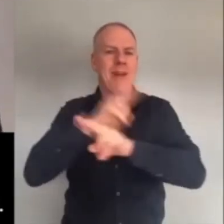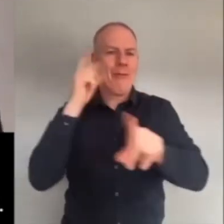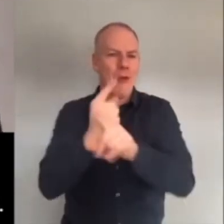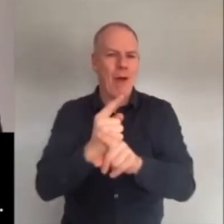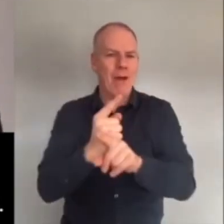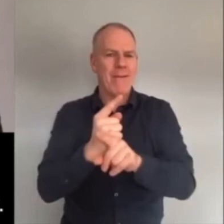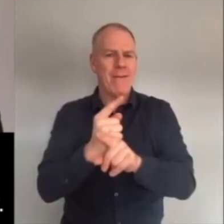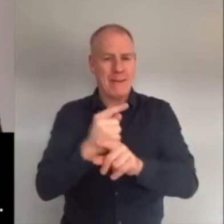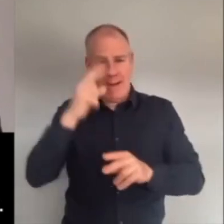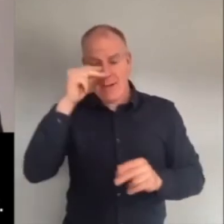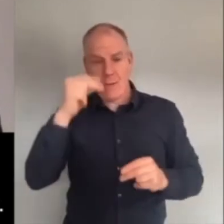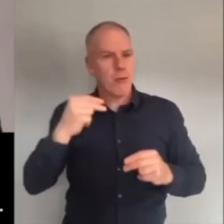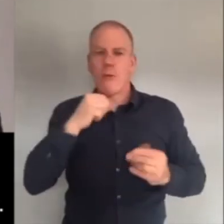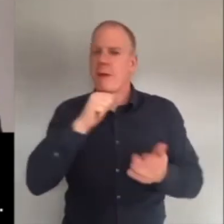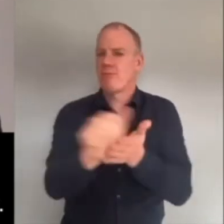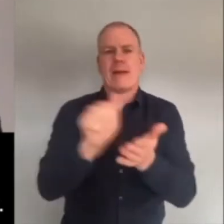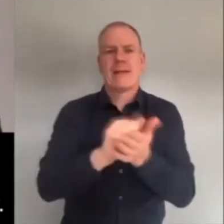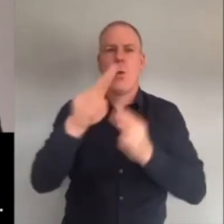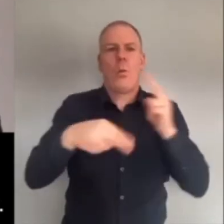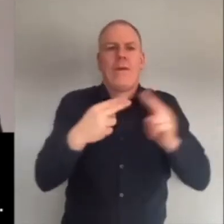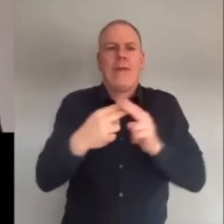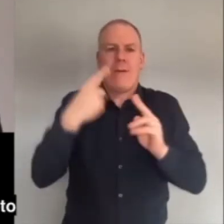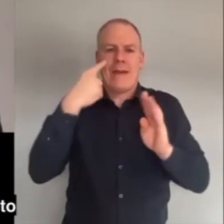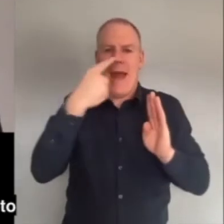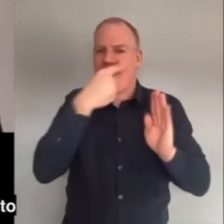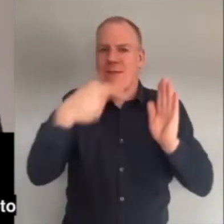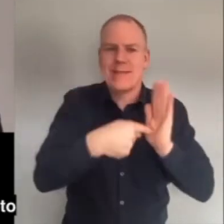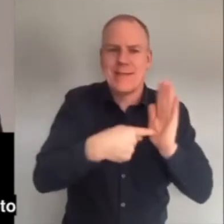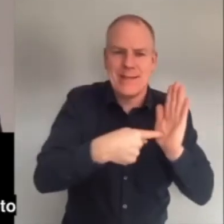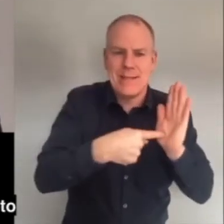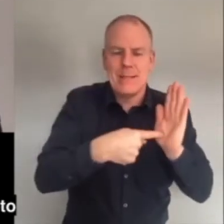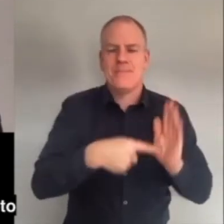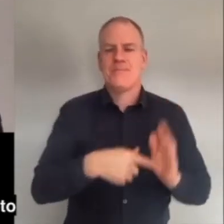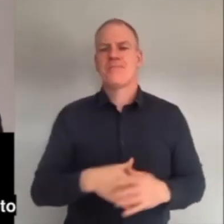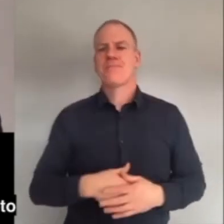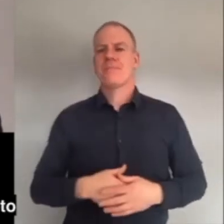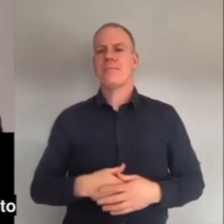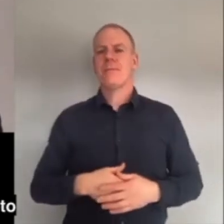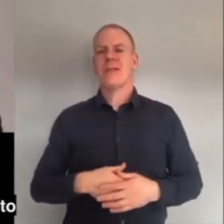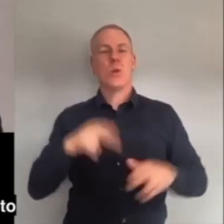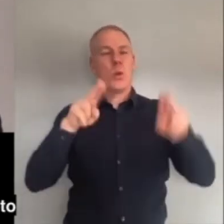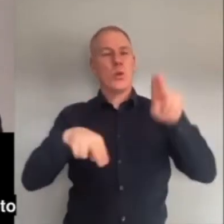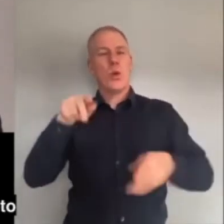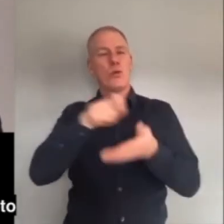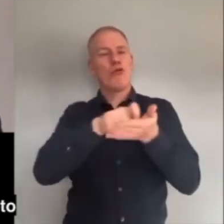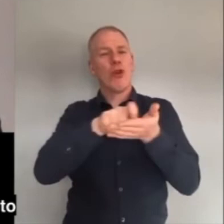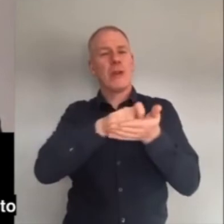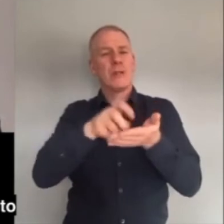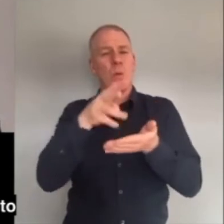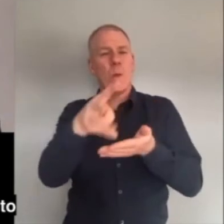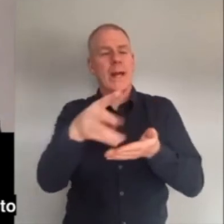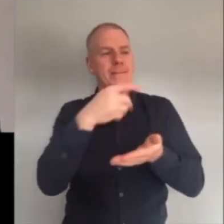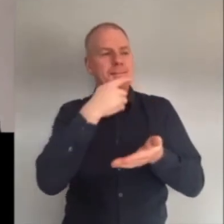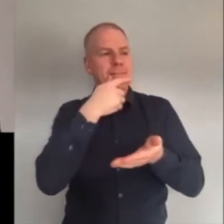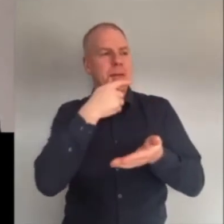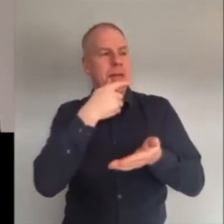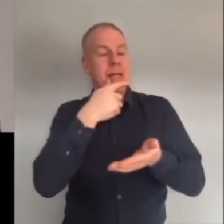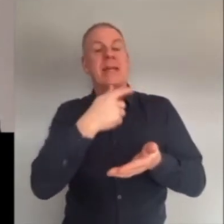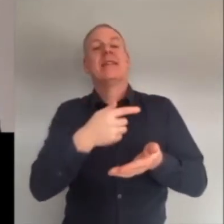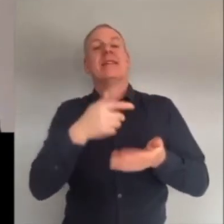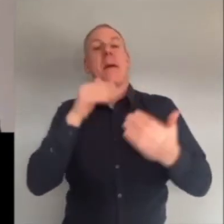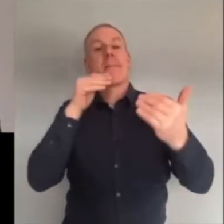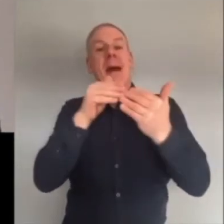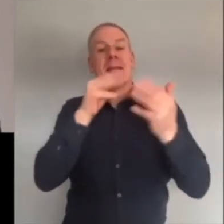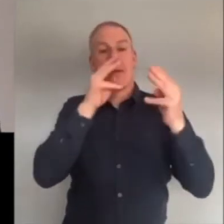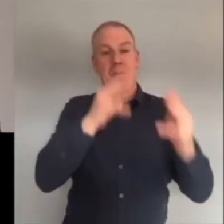We no longer print that kind of stuff. And so I think the new journalistic approach is not so much speak truth to power.